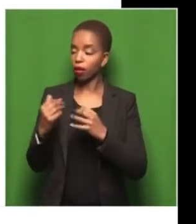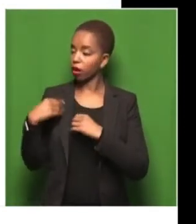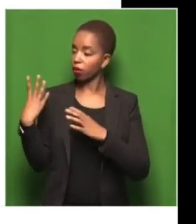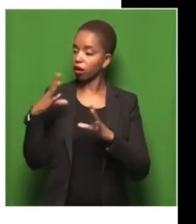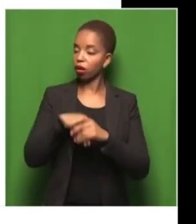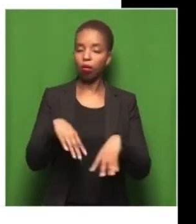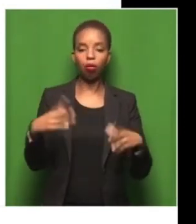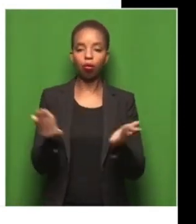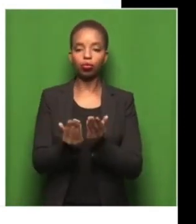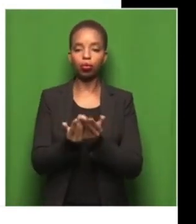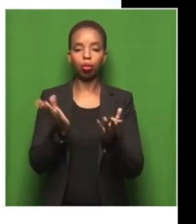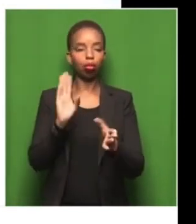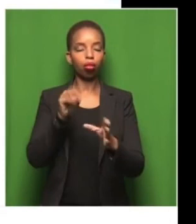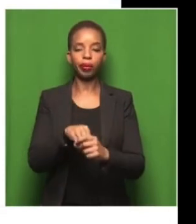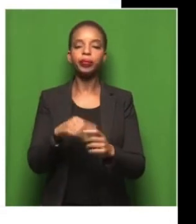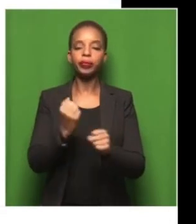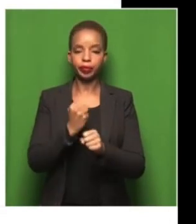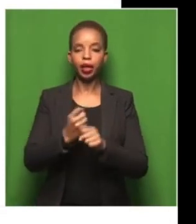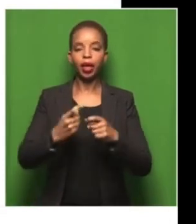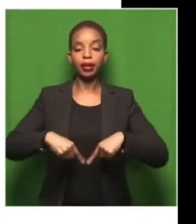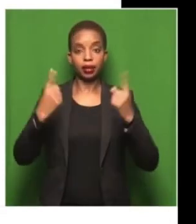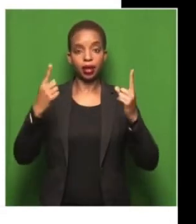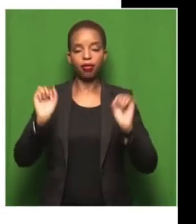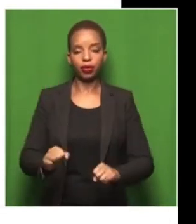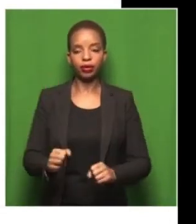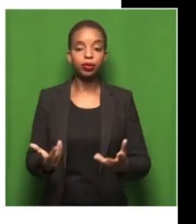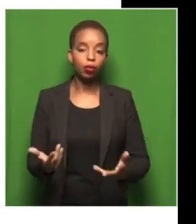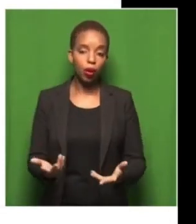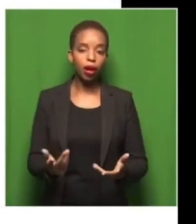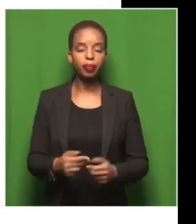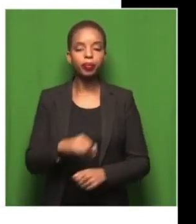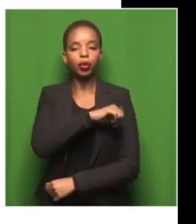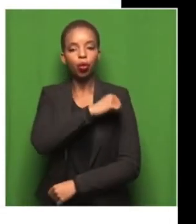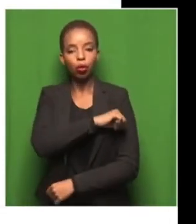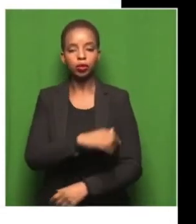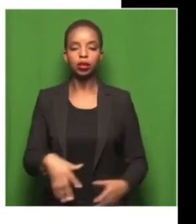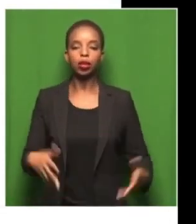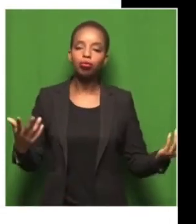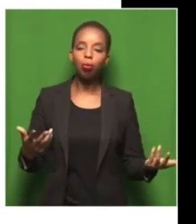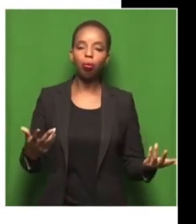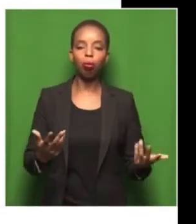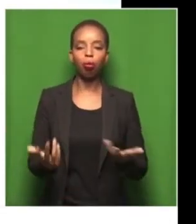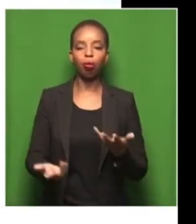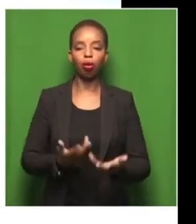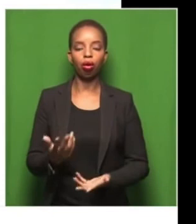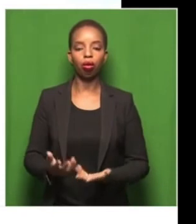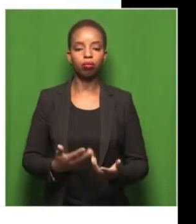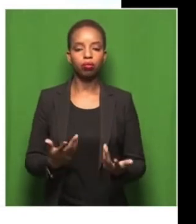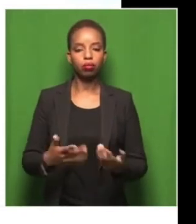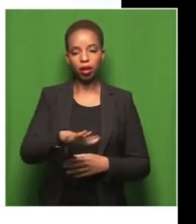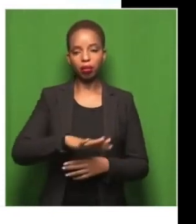make a difference in hospitals or in quarantine type